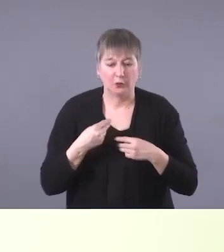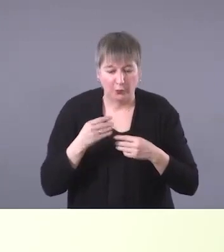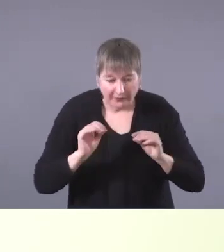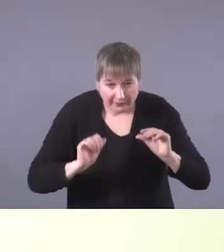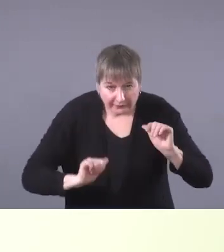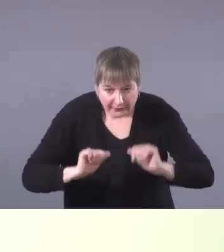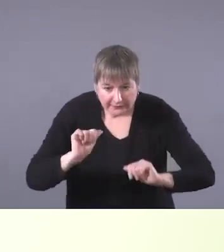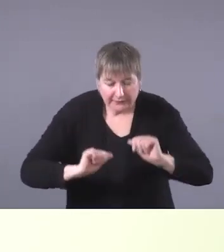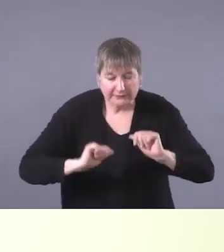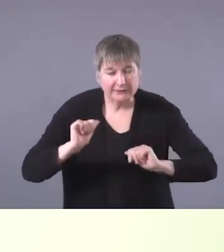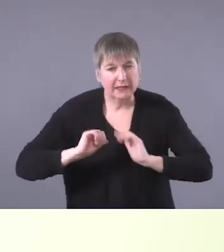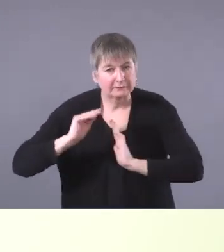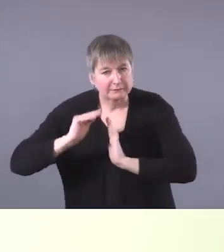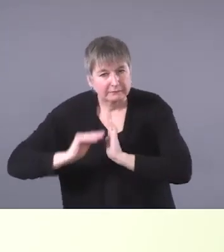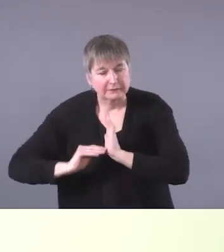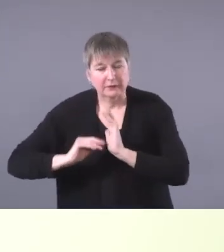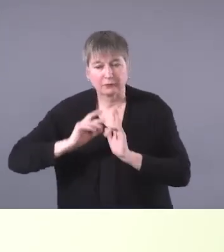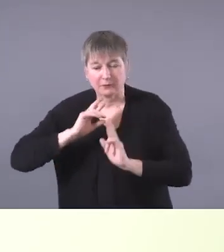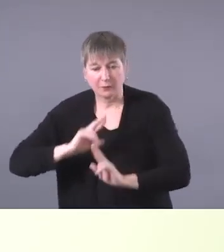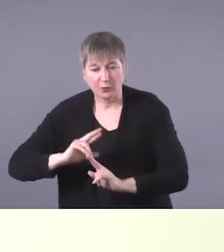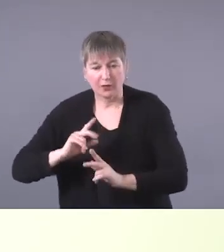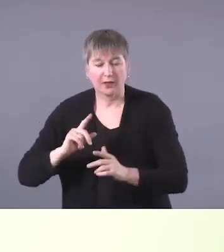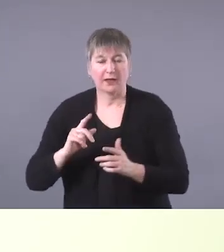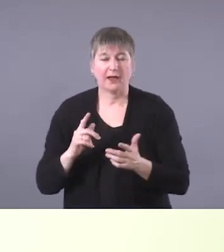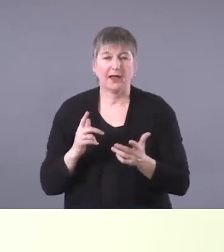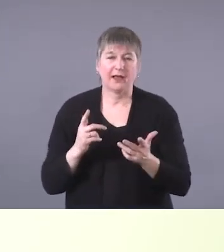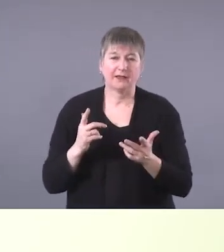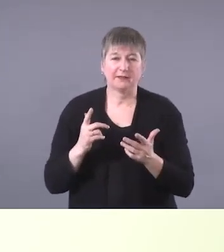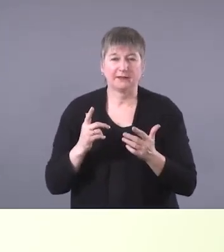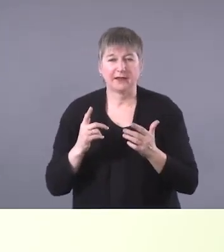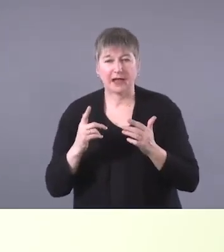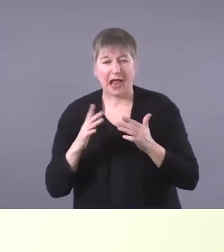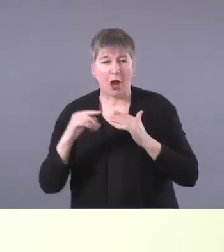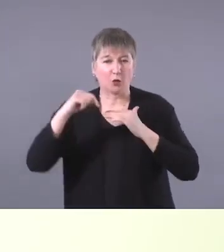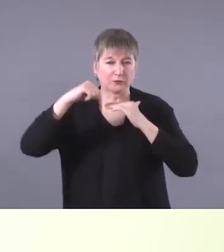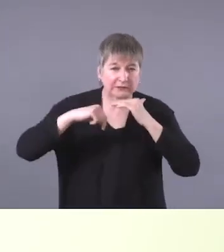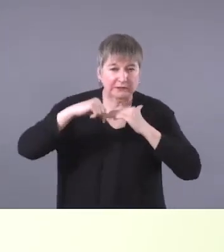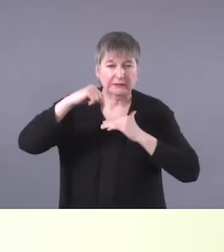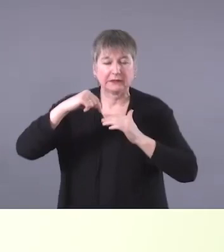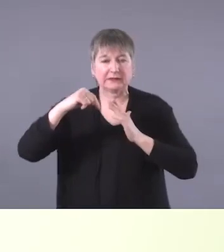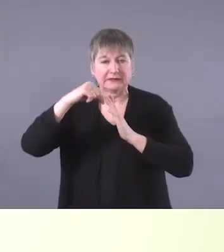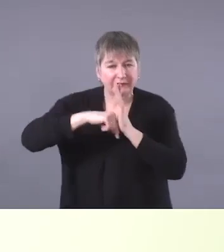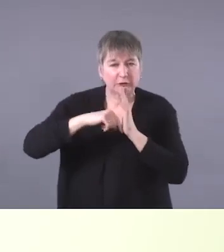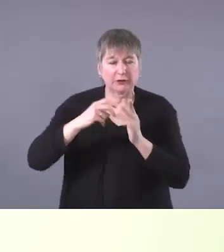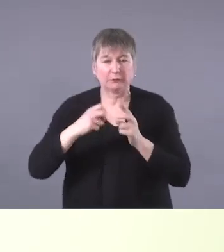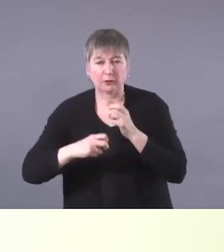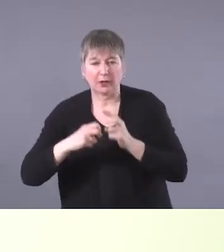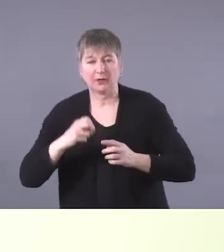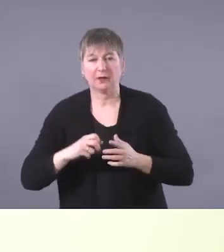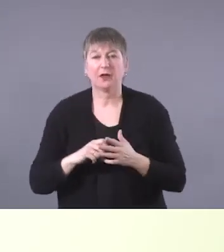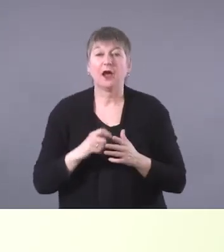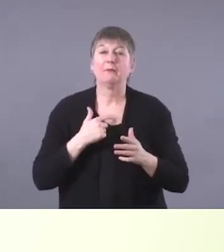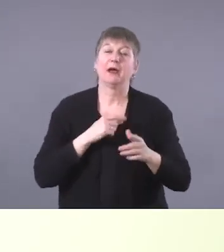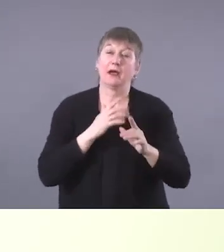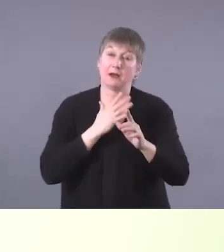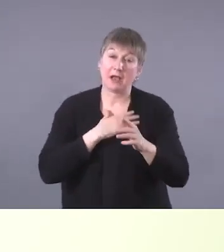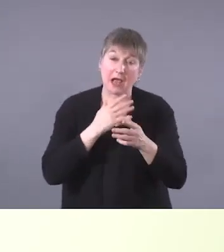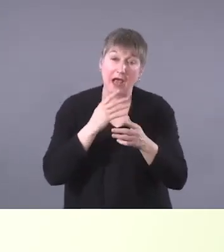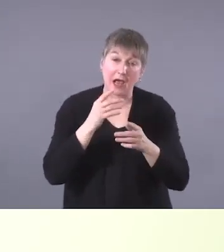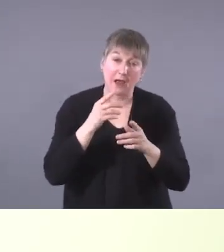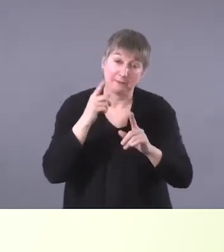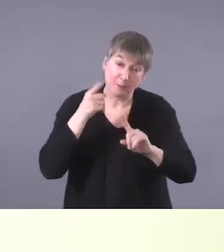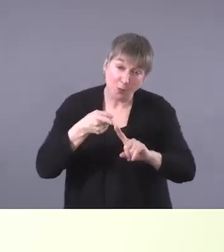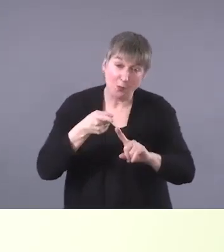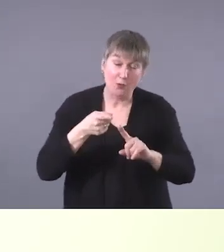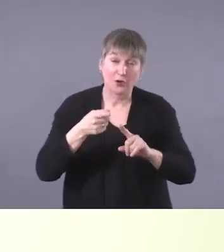out with diagnoses and severity ratings. So I think I just want to point out that we need to be very aware and,